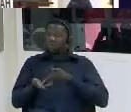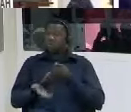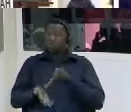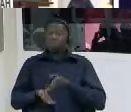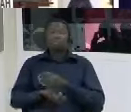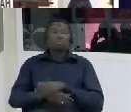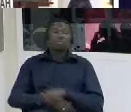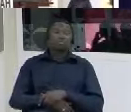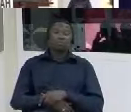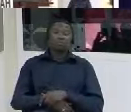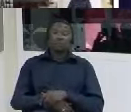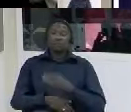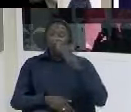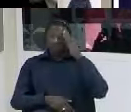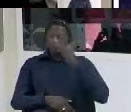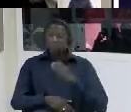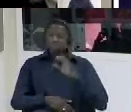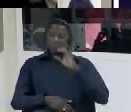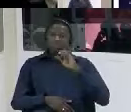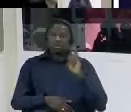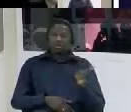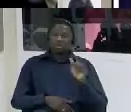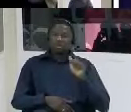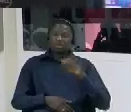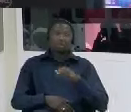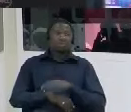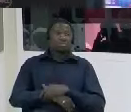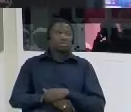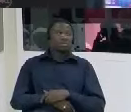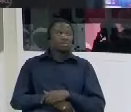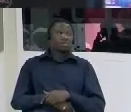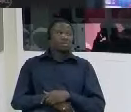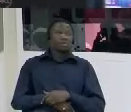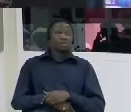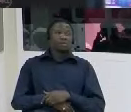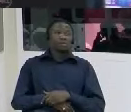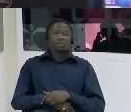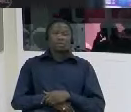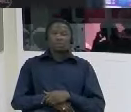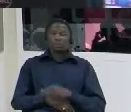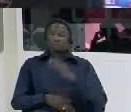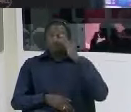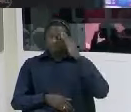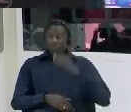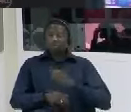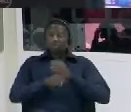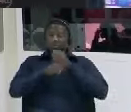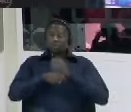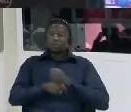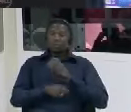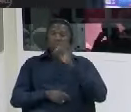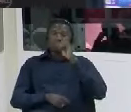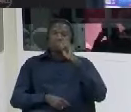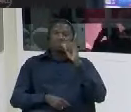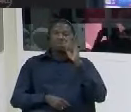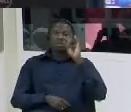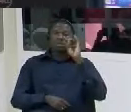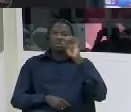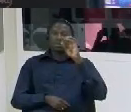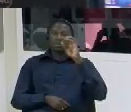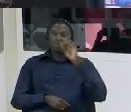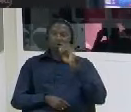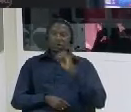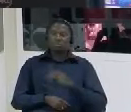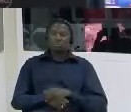thank you mr chairman thank you bishop from odiko you have the floor followed by